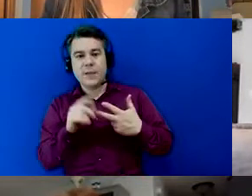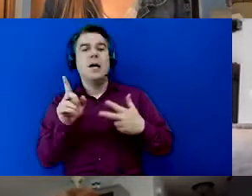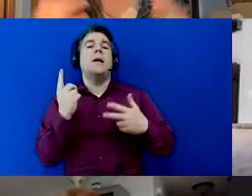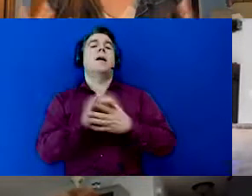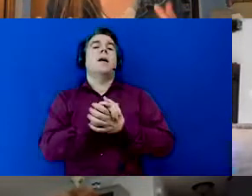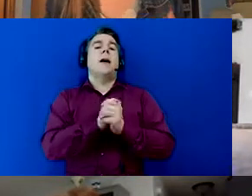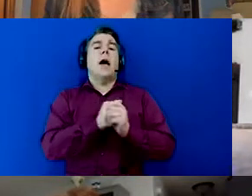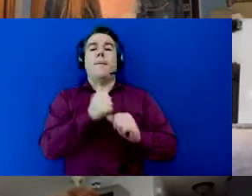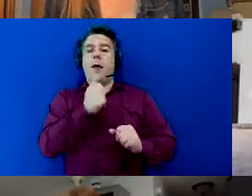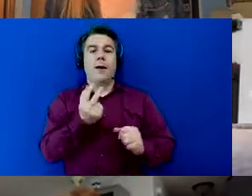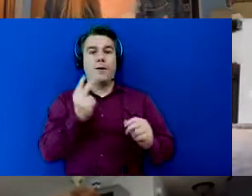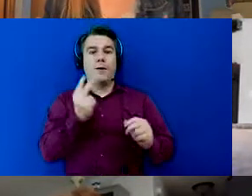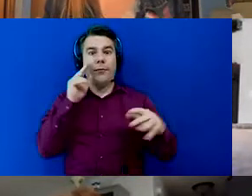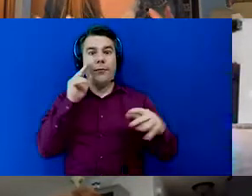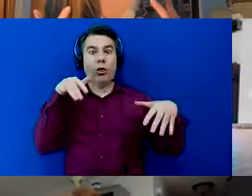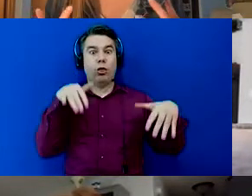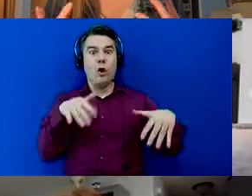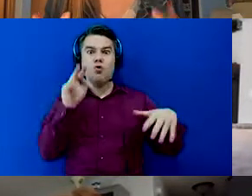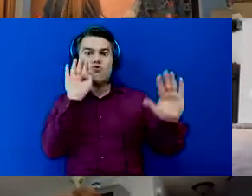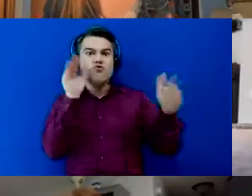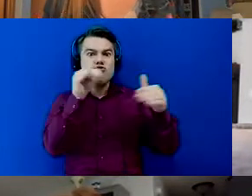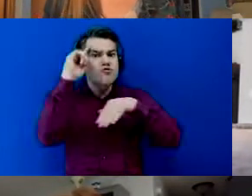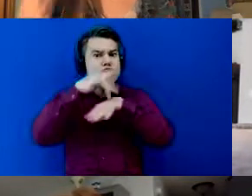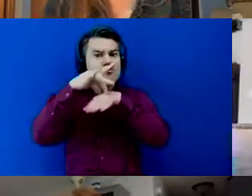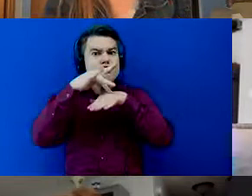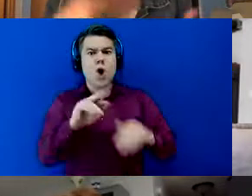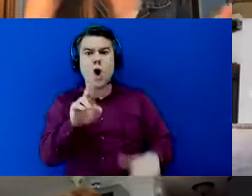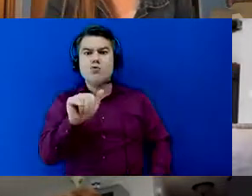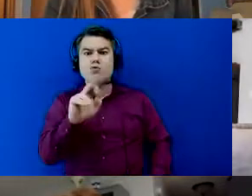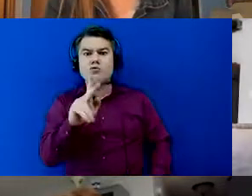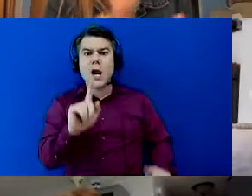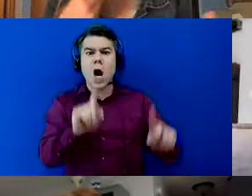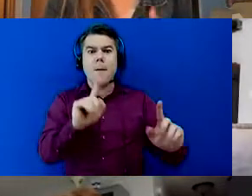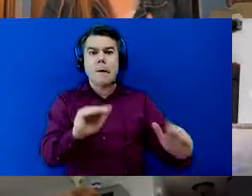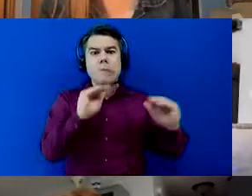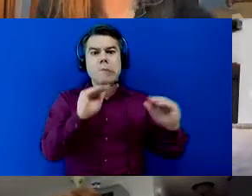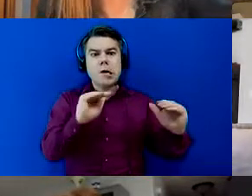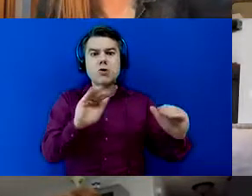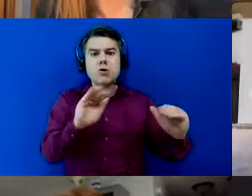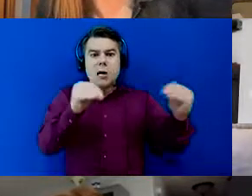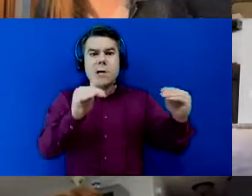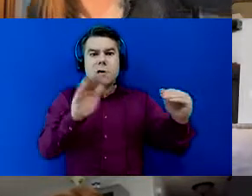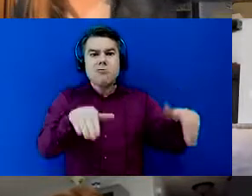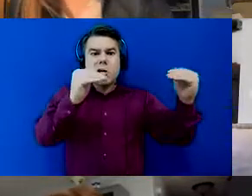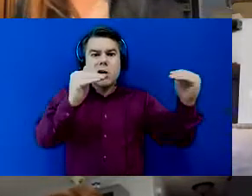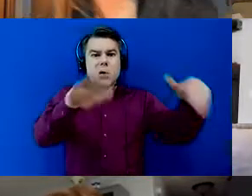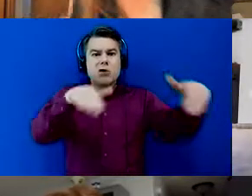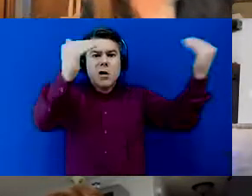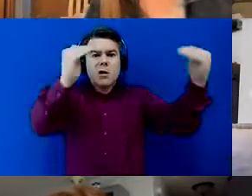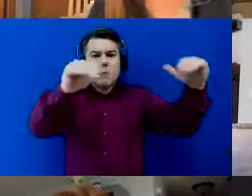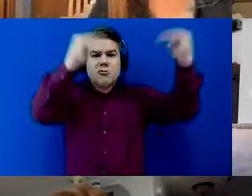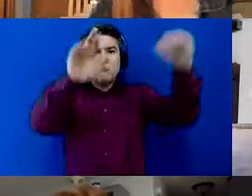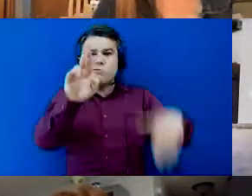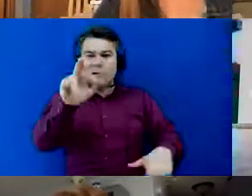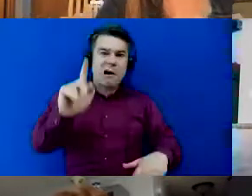just ranking up because I've been kind of stuck on that I gotta rank up I gotta rank up I gotta rank up and I'm just simply